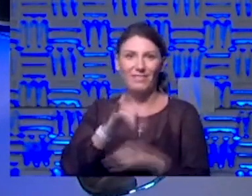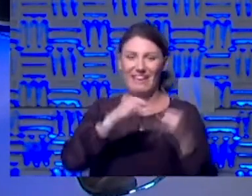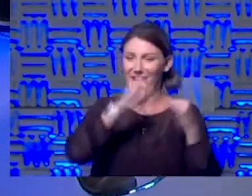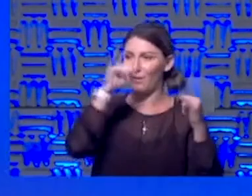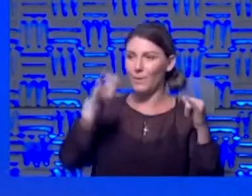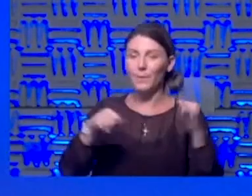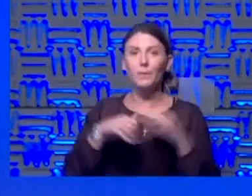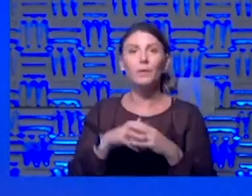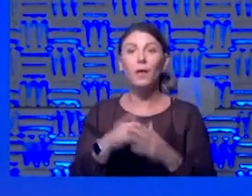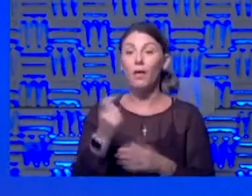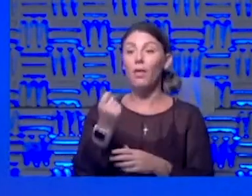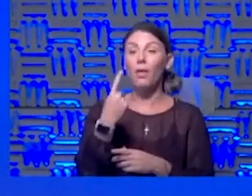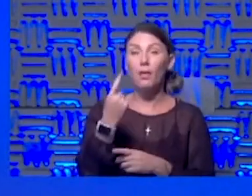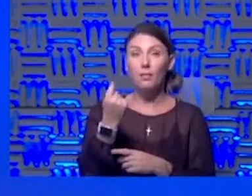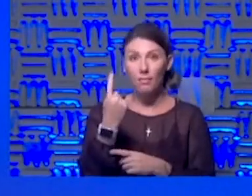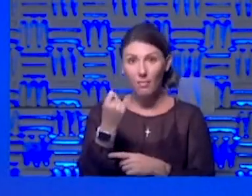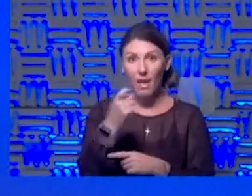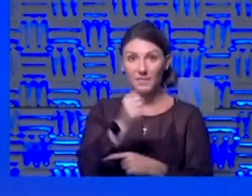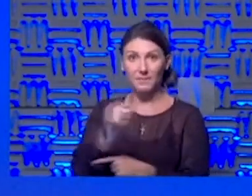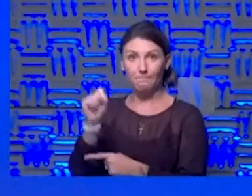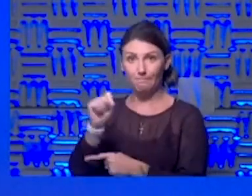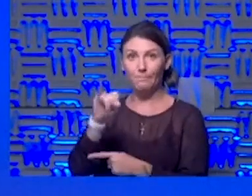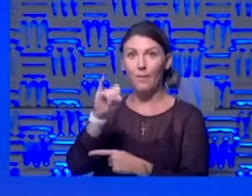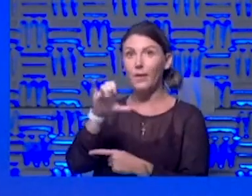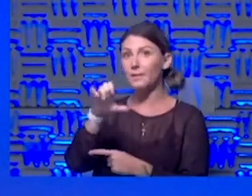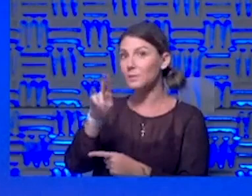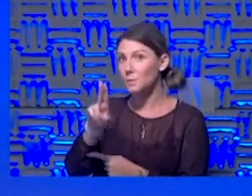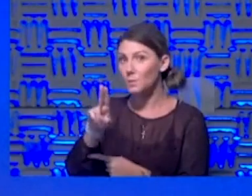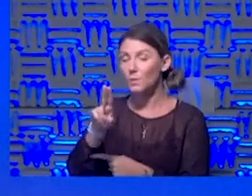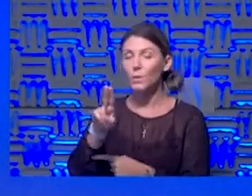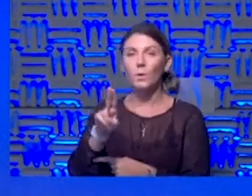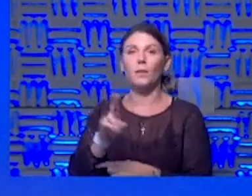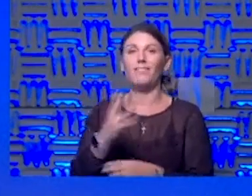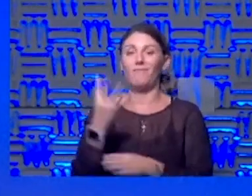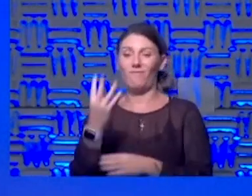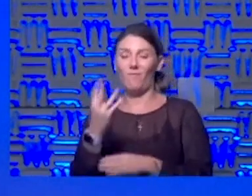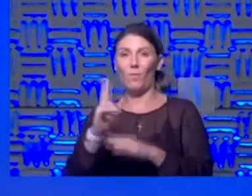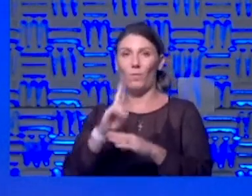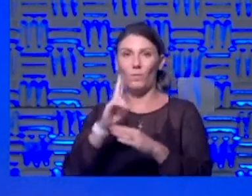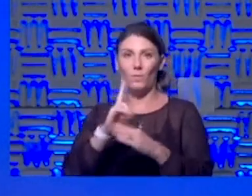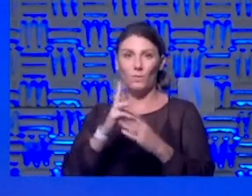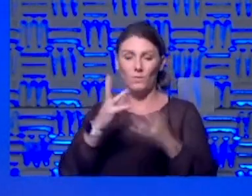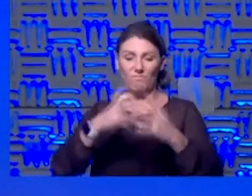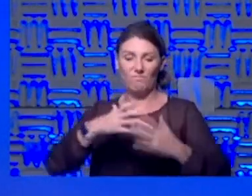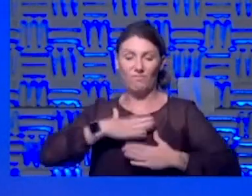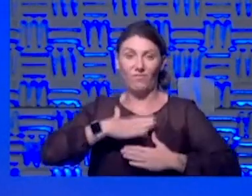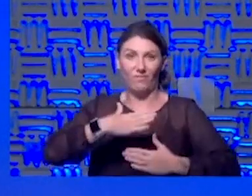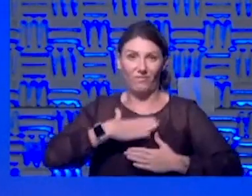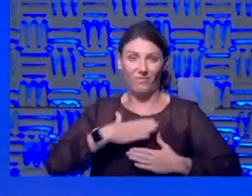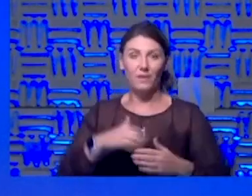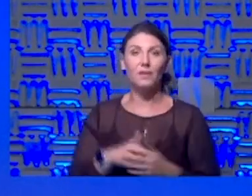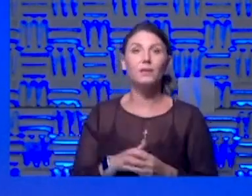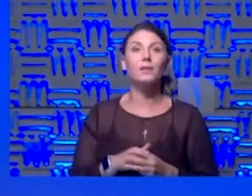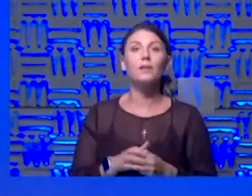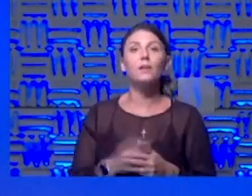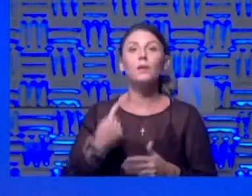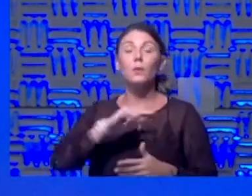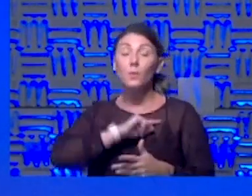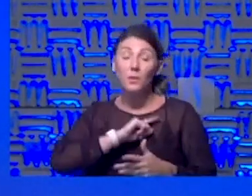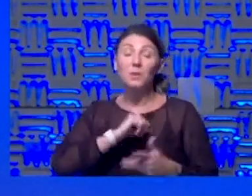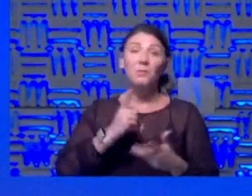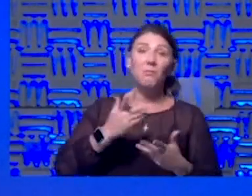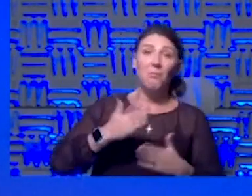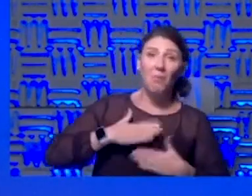curve. So 11 of those are in the ICU, four on the vent. But I think we are somewhat happy.